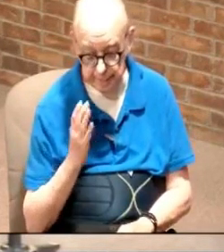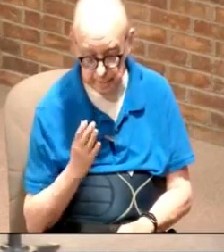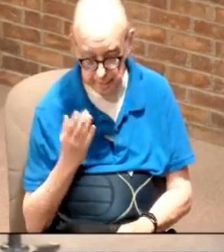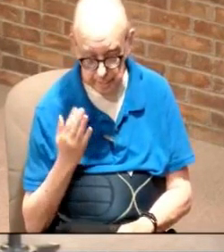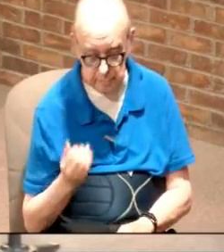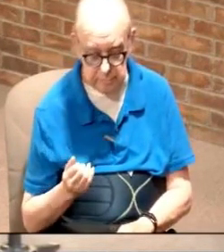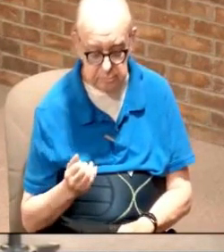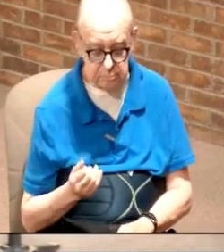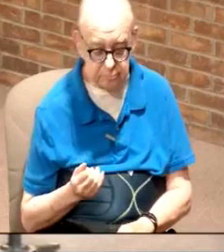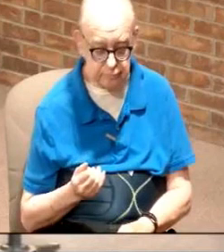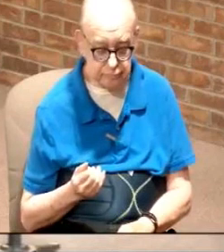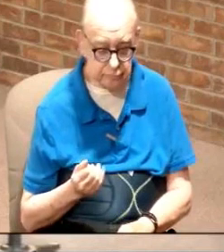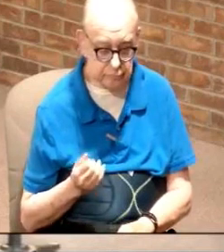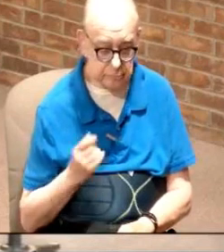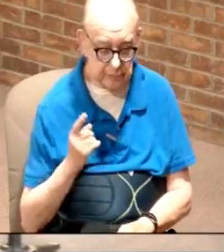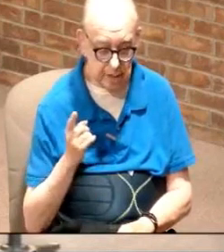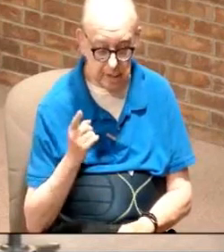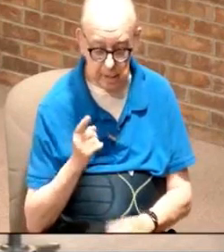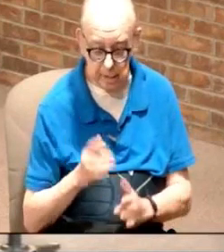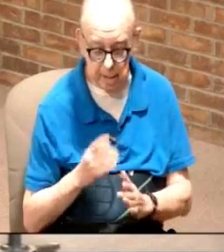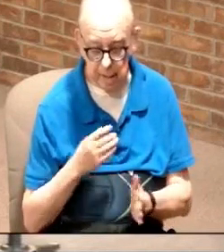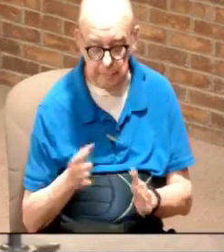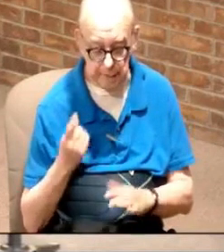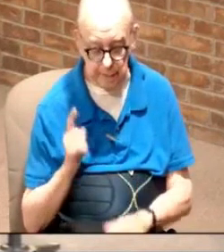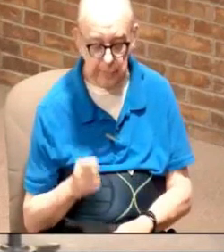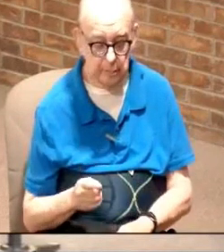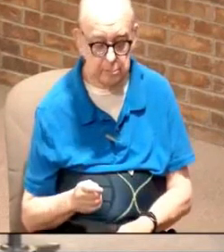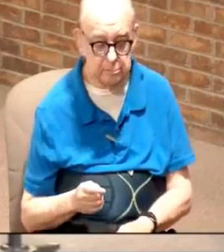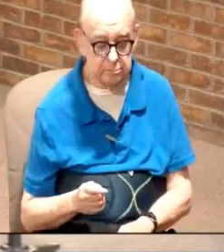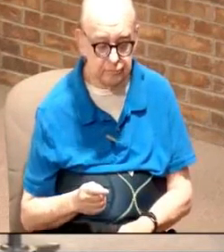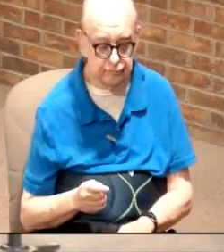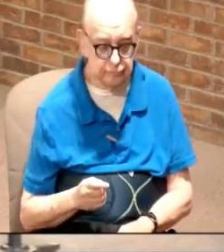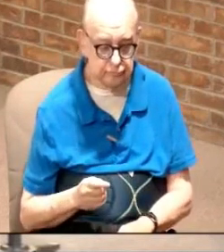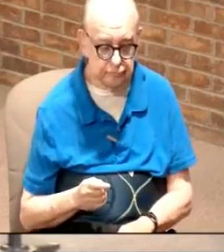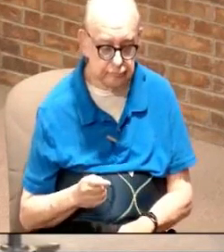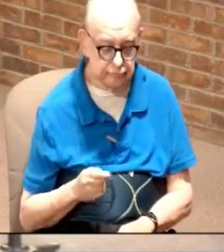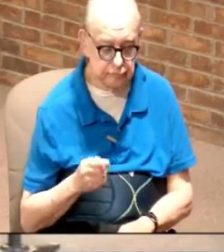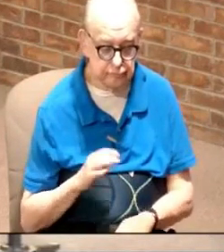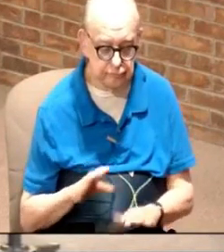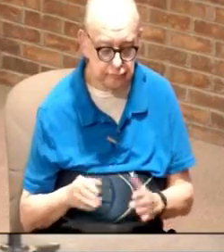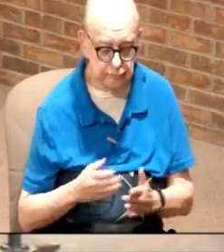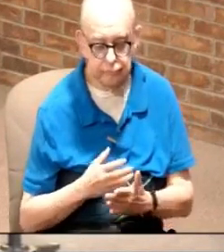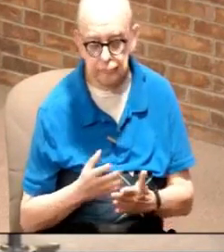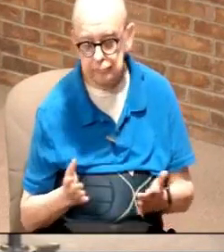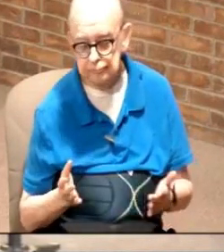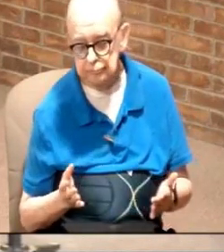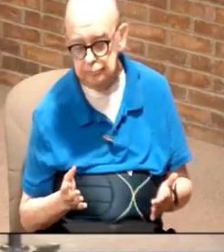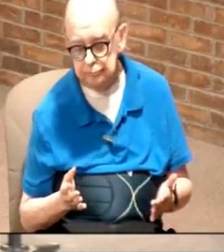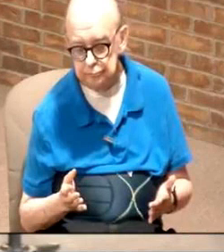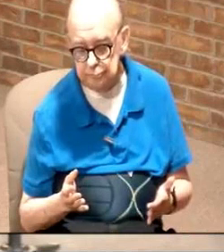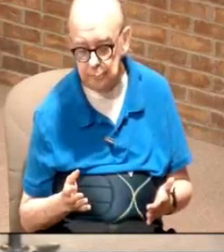because he had other plans for you okay and he does those things and